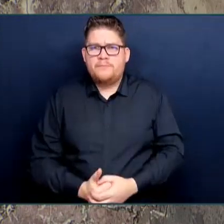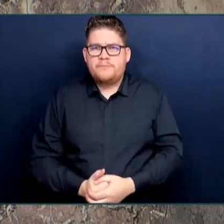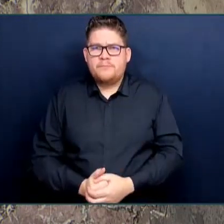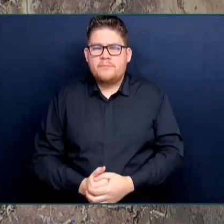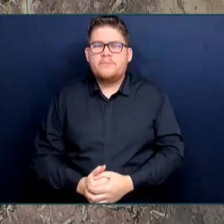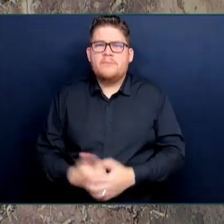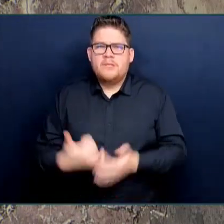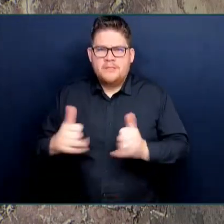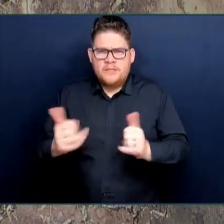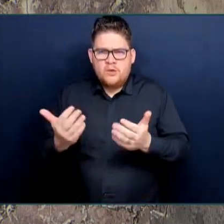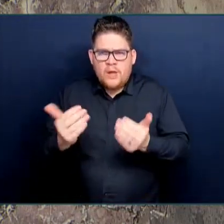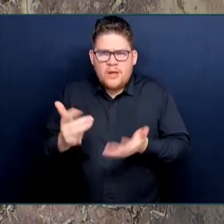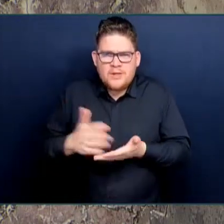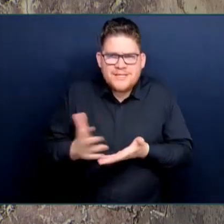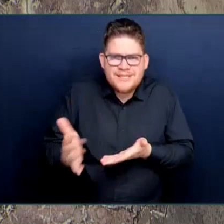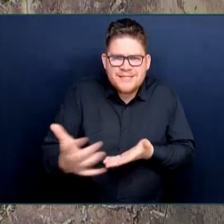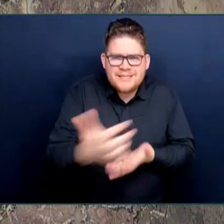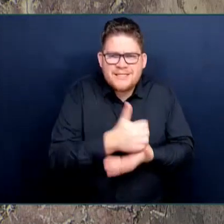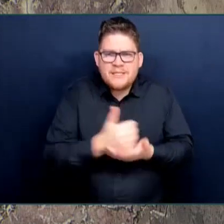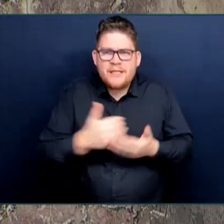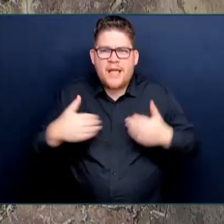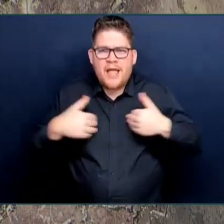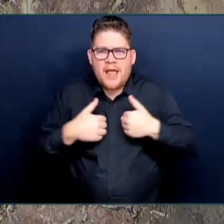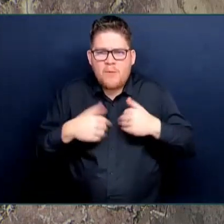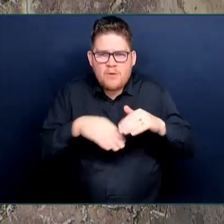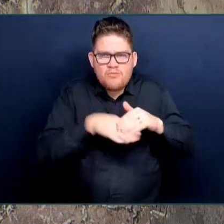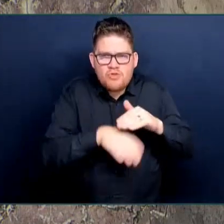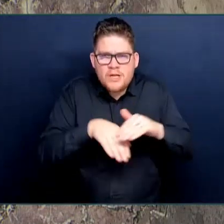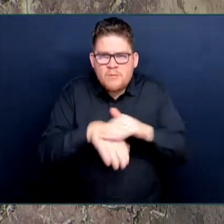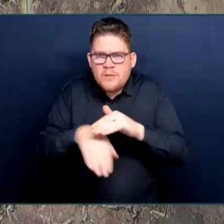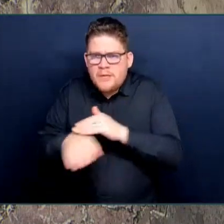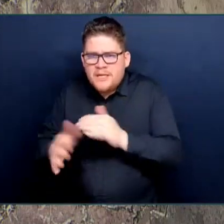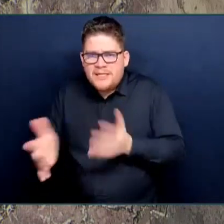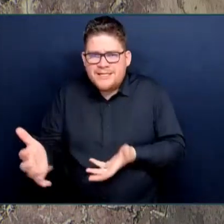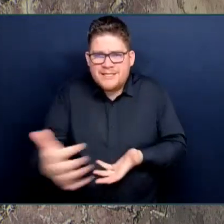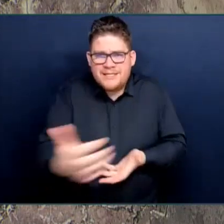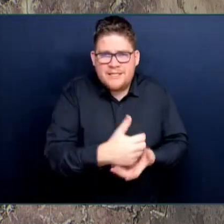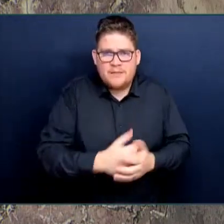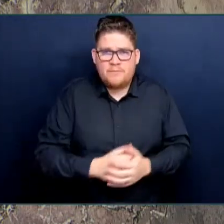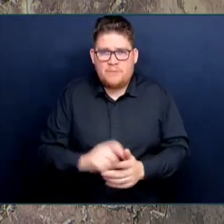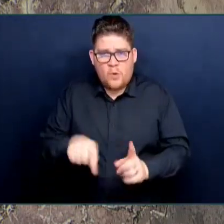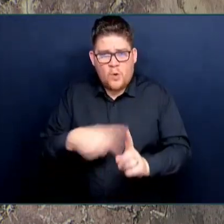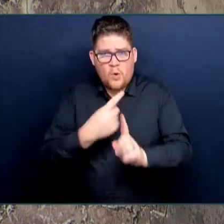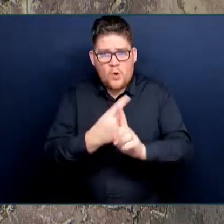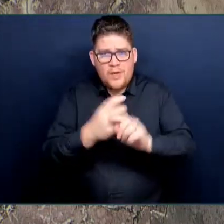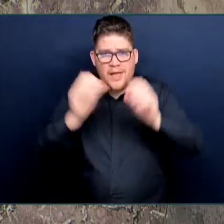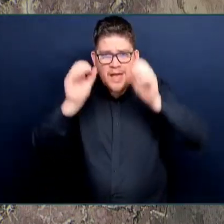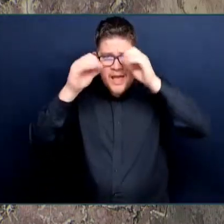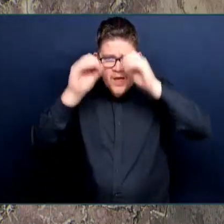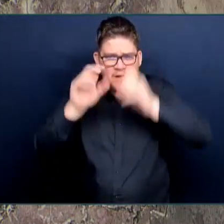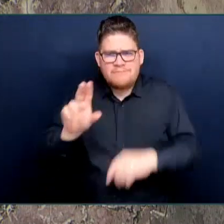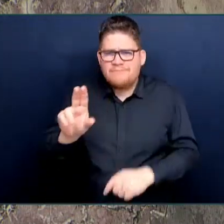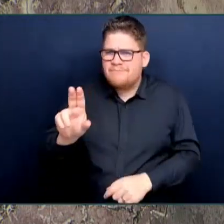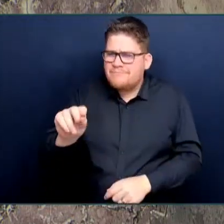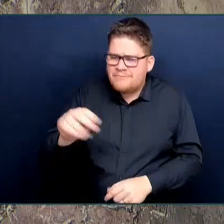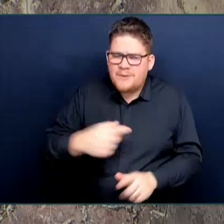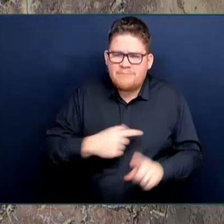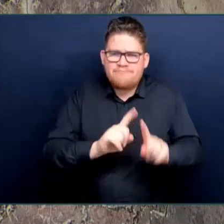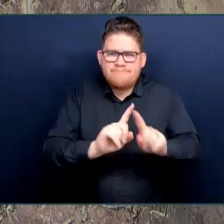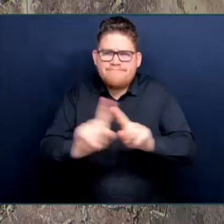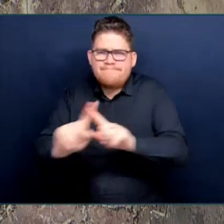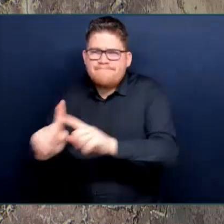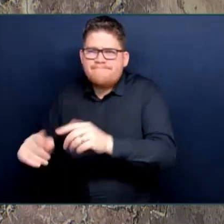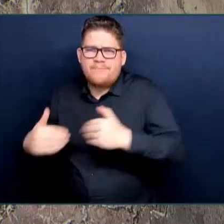there are many species, and that is why we entered into, at the same time we made the agreement with the Federal Government, the negotiation